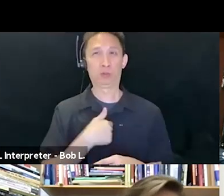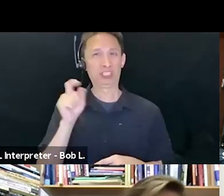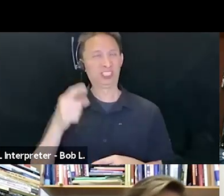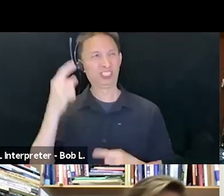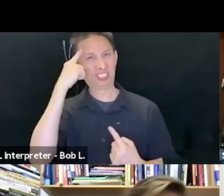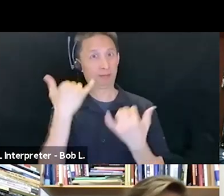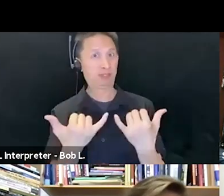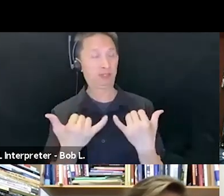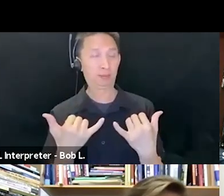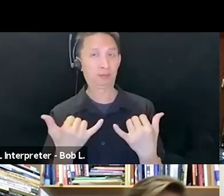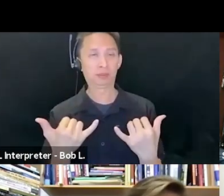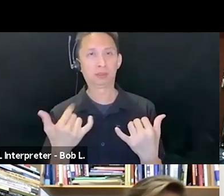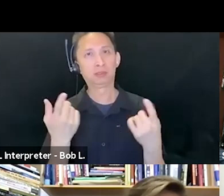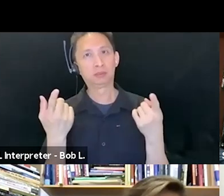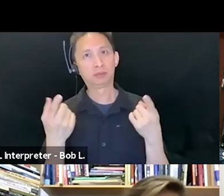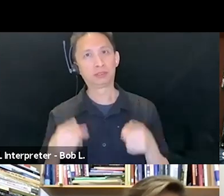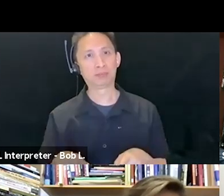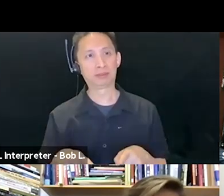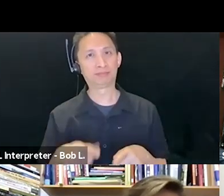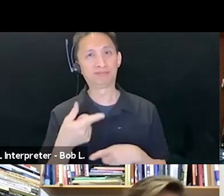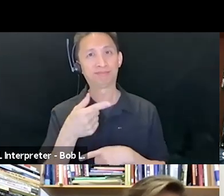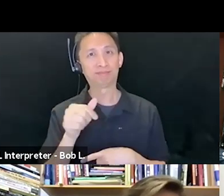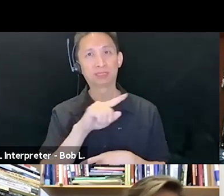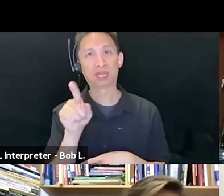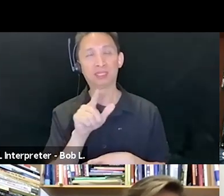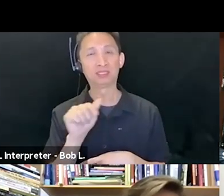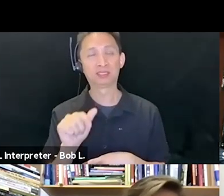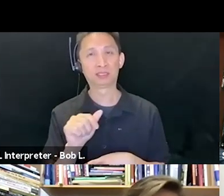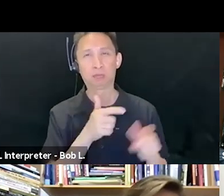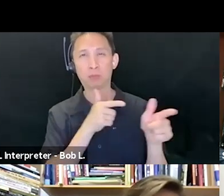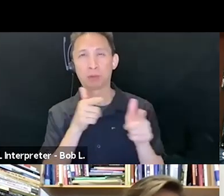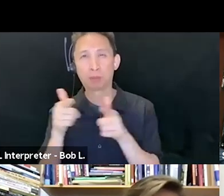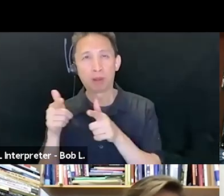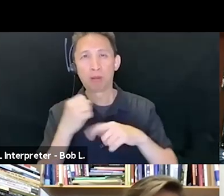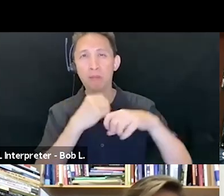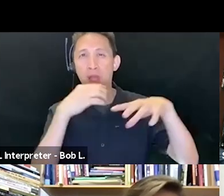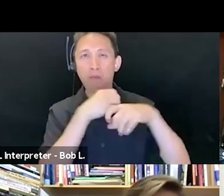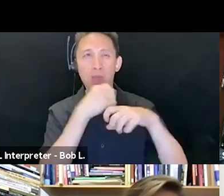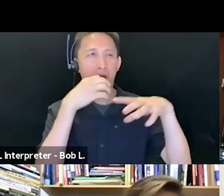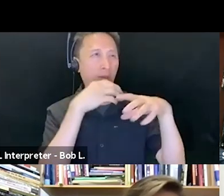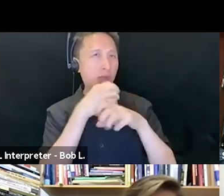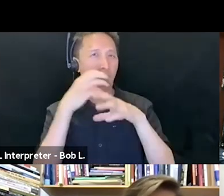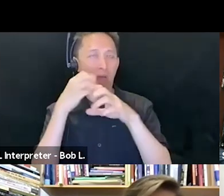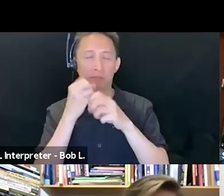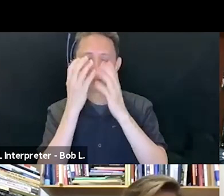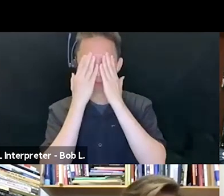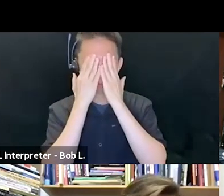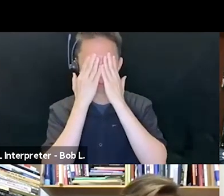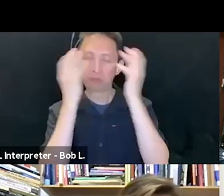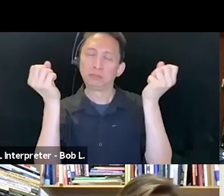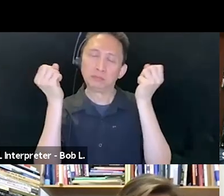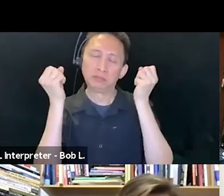the brutal murderous bombardment of Gaza, the continuation of the siege in Gaza, the intensification of